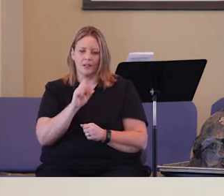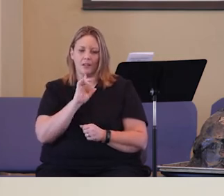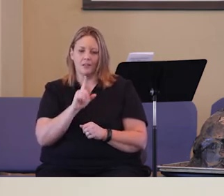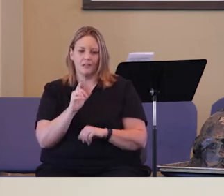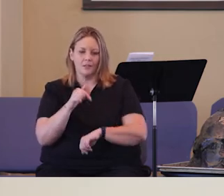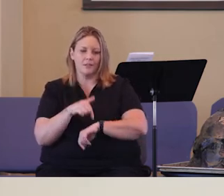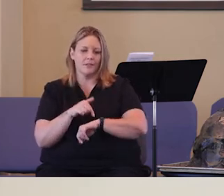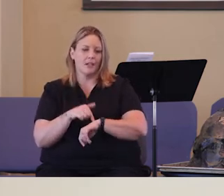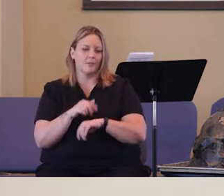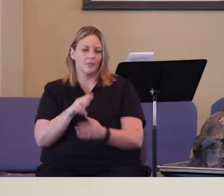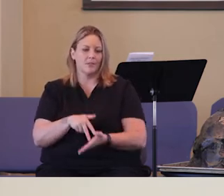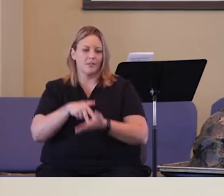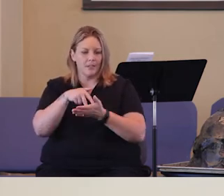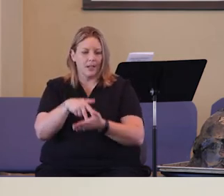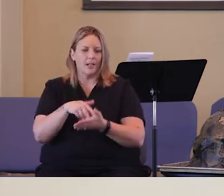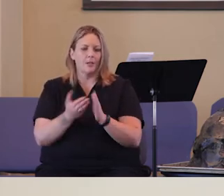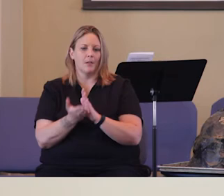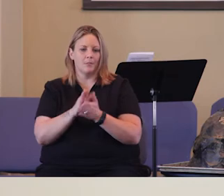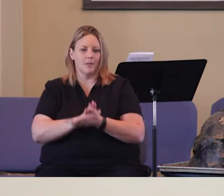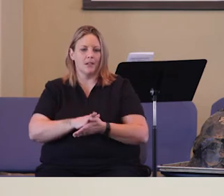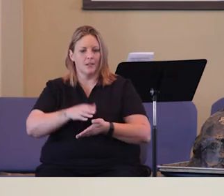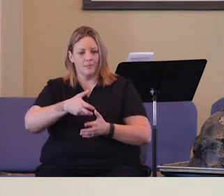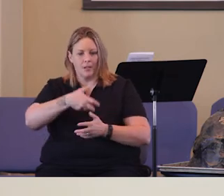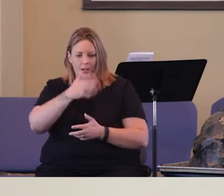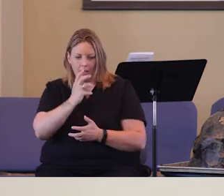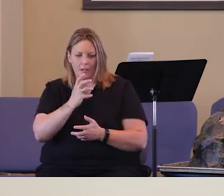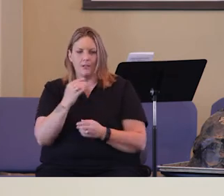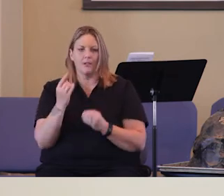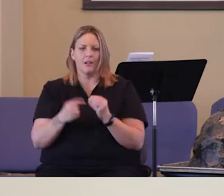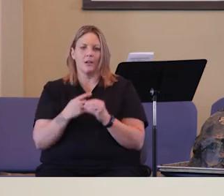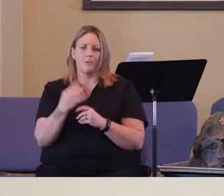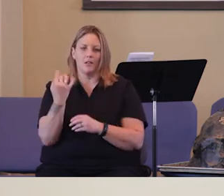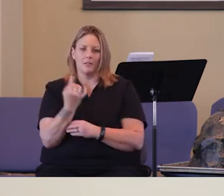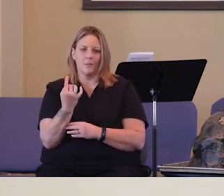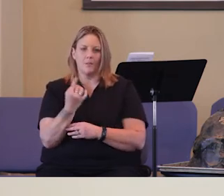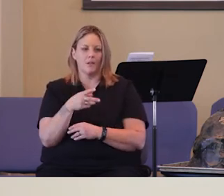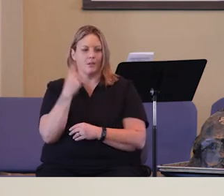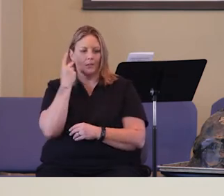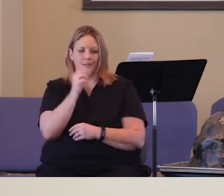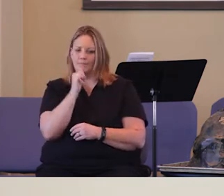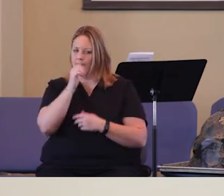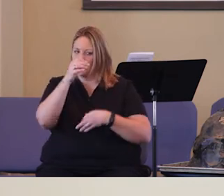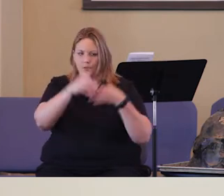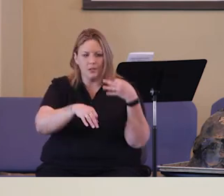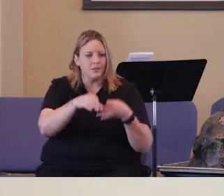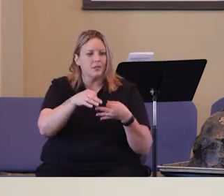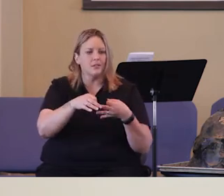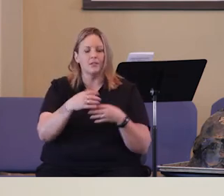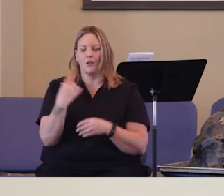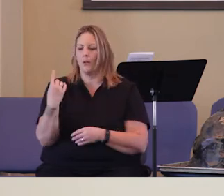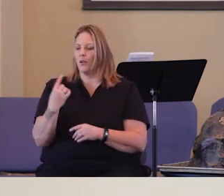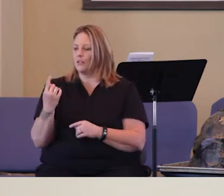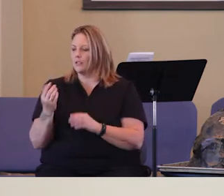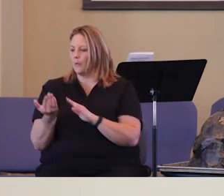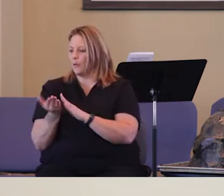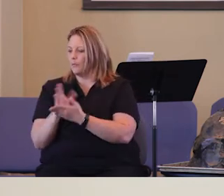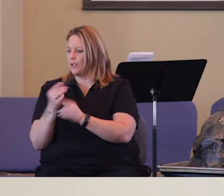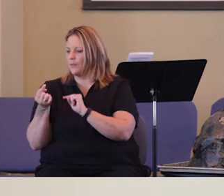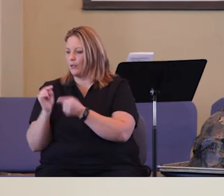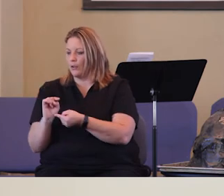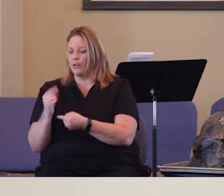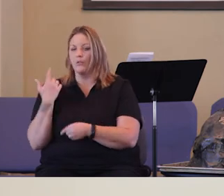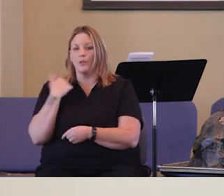and to be upset and angry over something. When we see injustice, when we see